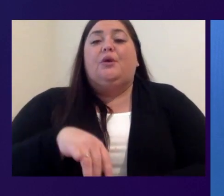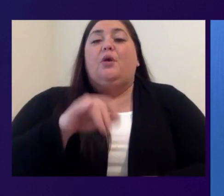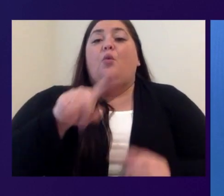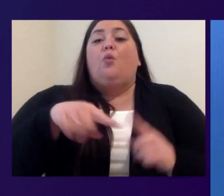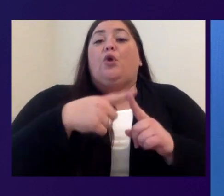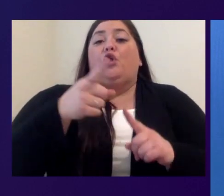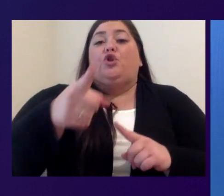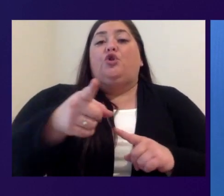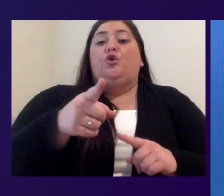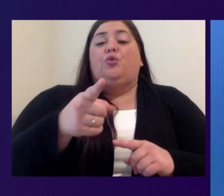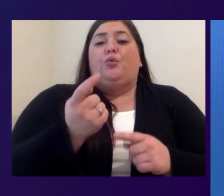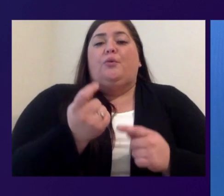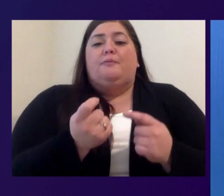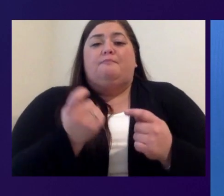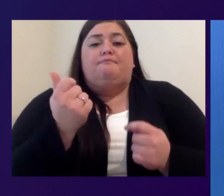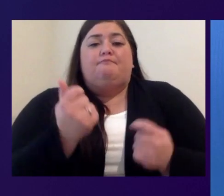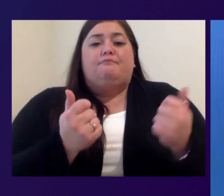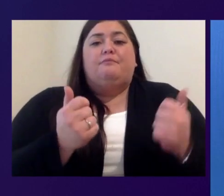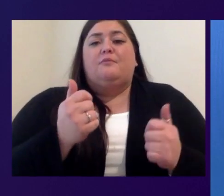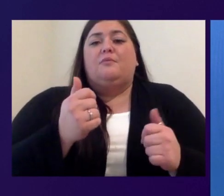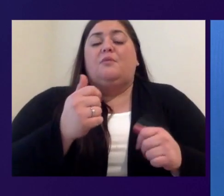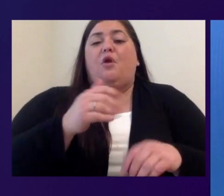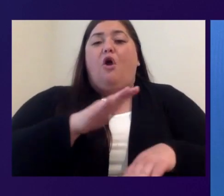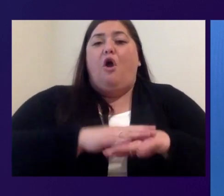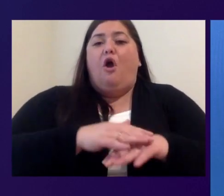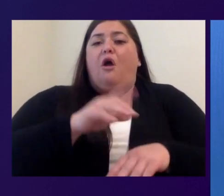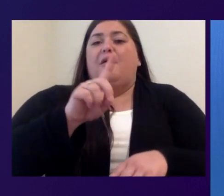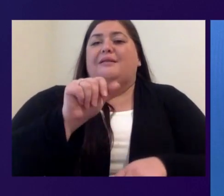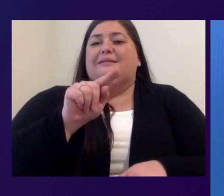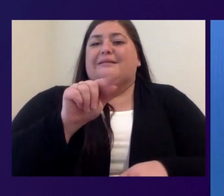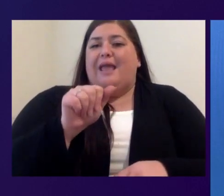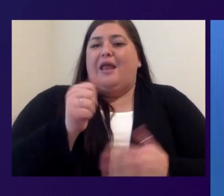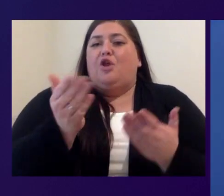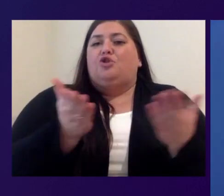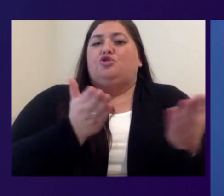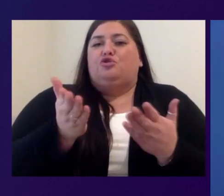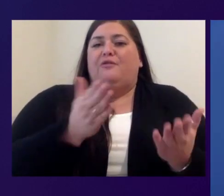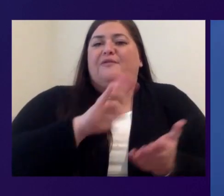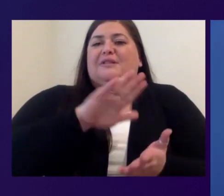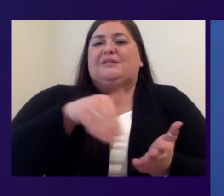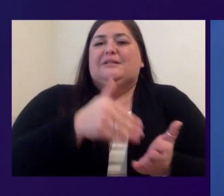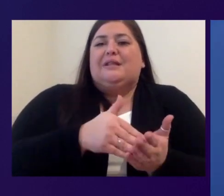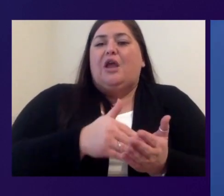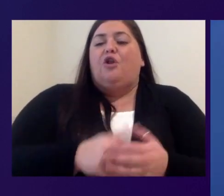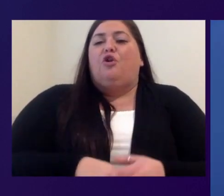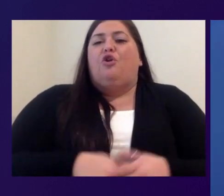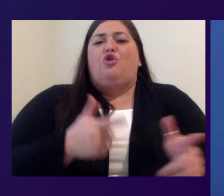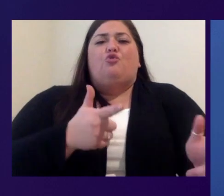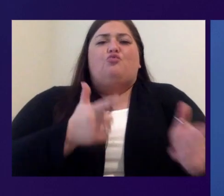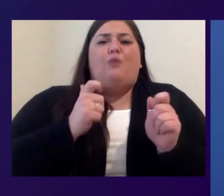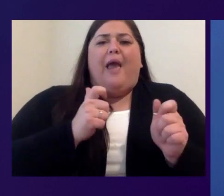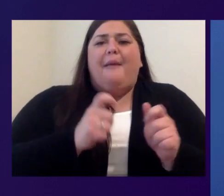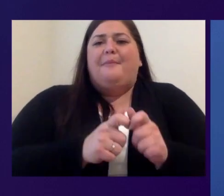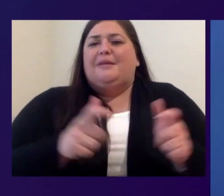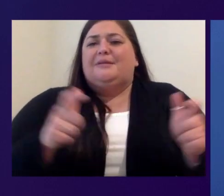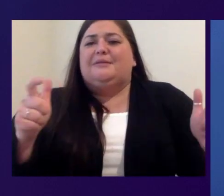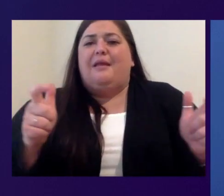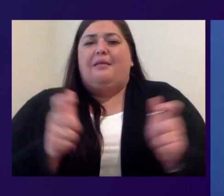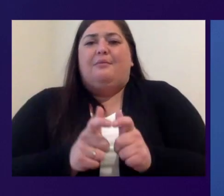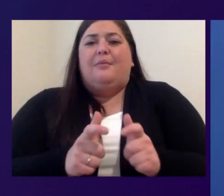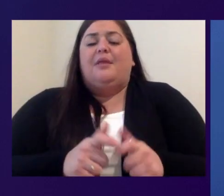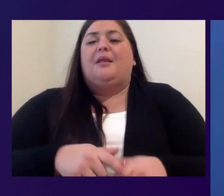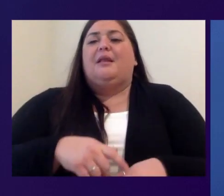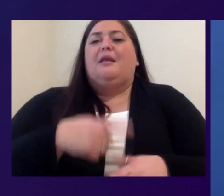out of on-premises data centers to take advantage of the security and the rapid scalability and the cost effectiveness of the cloud,